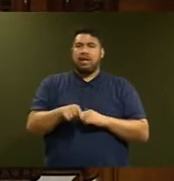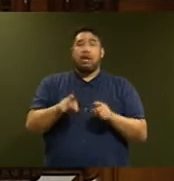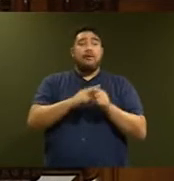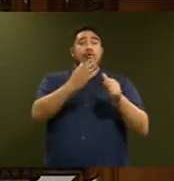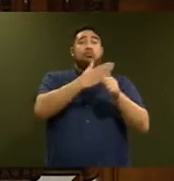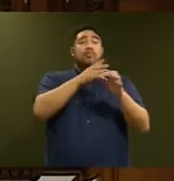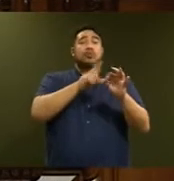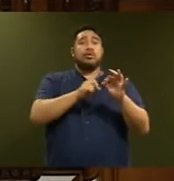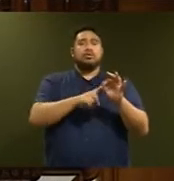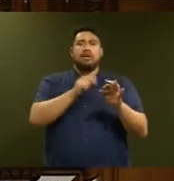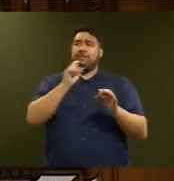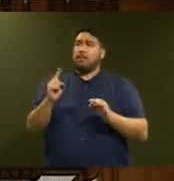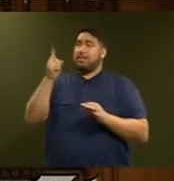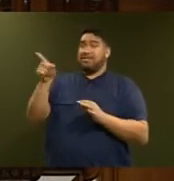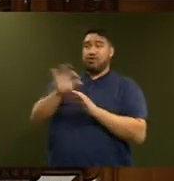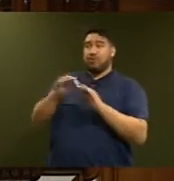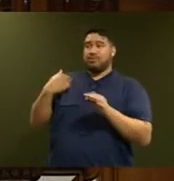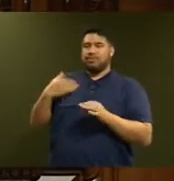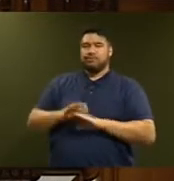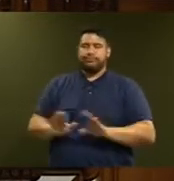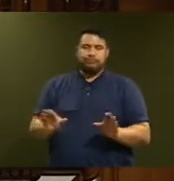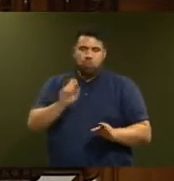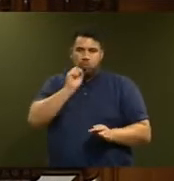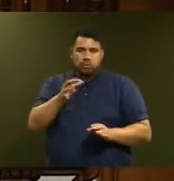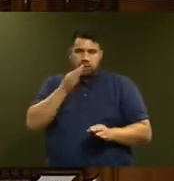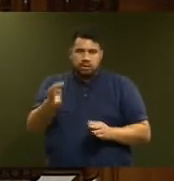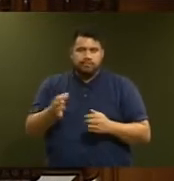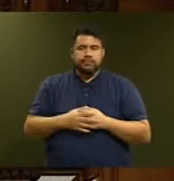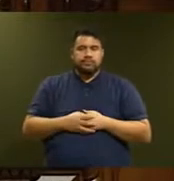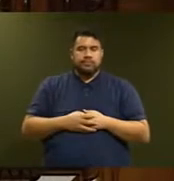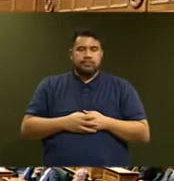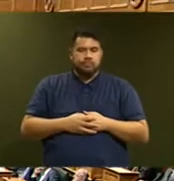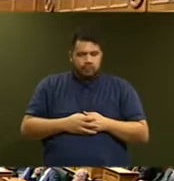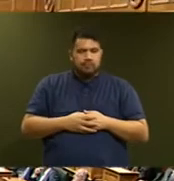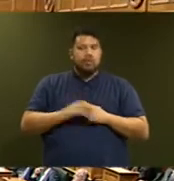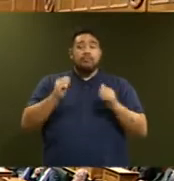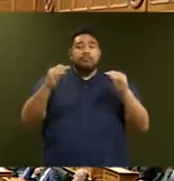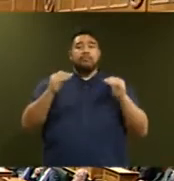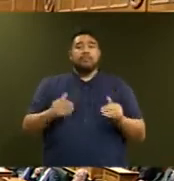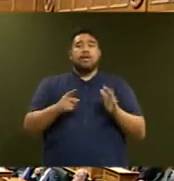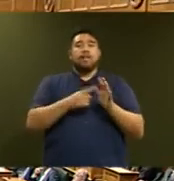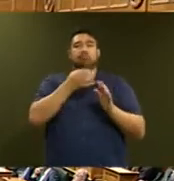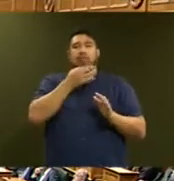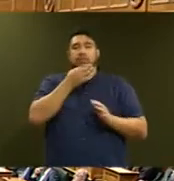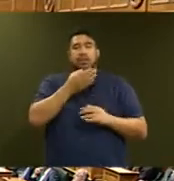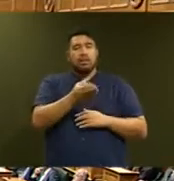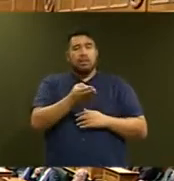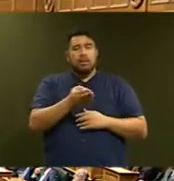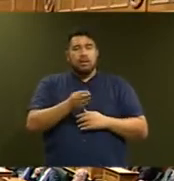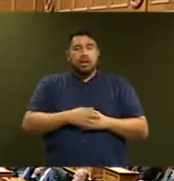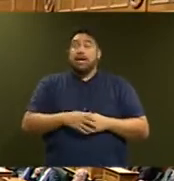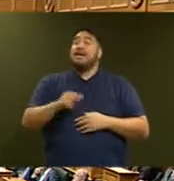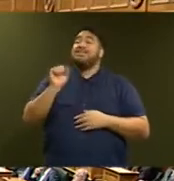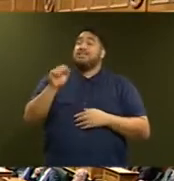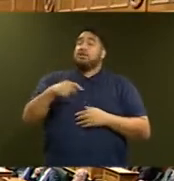questions. Now, the member can remember the question. Andrew Little. Yes, Mr Speaker, I have seen that report.